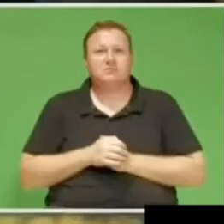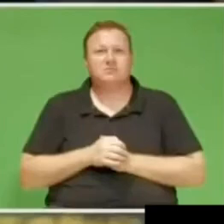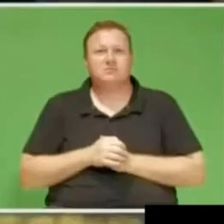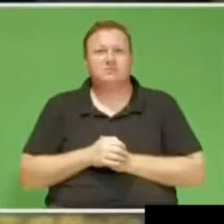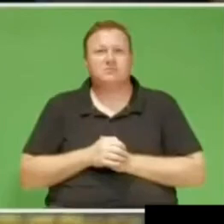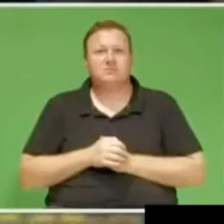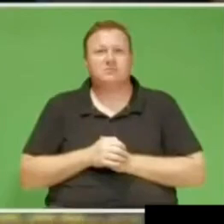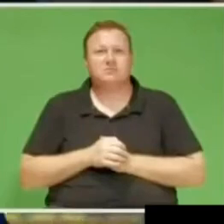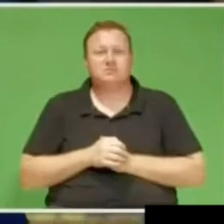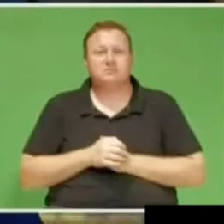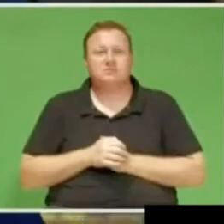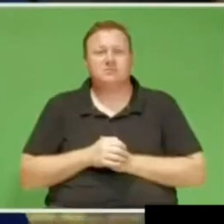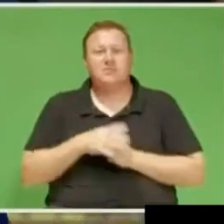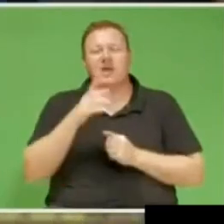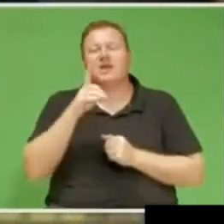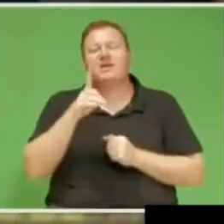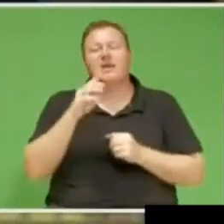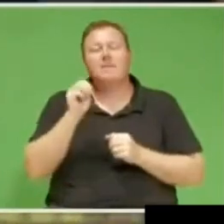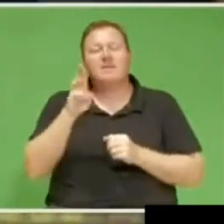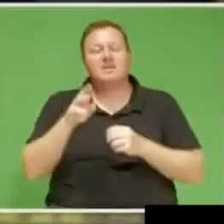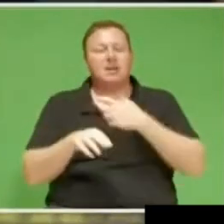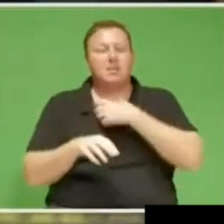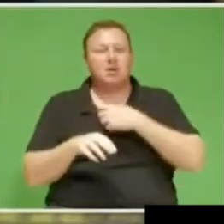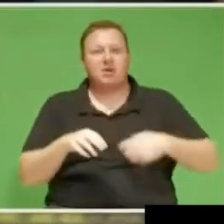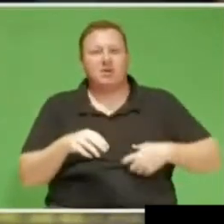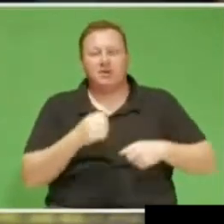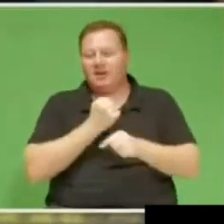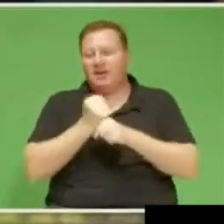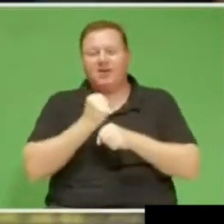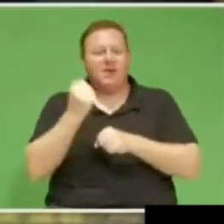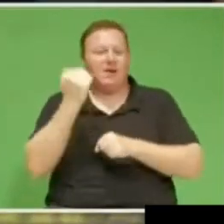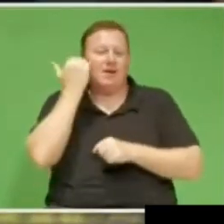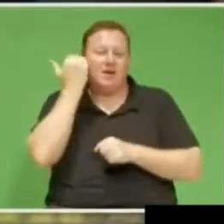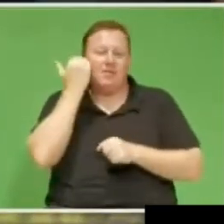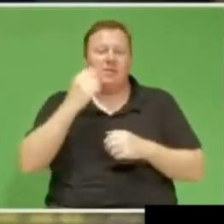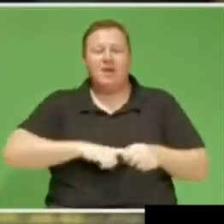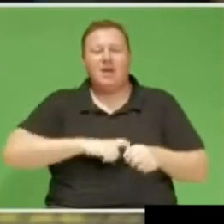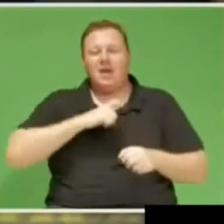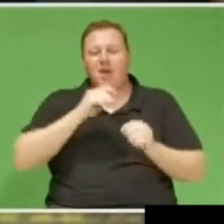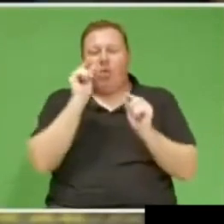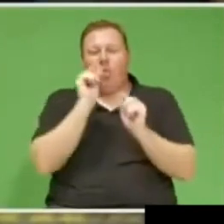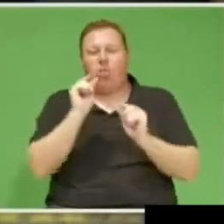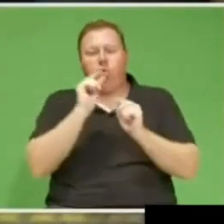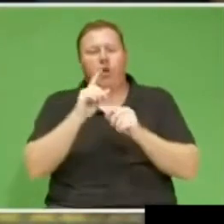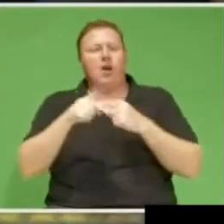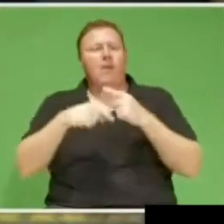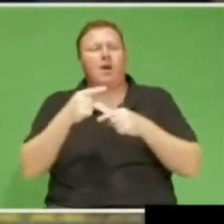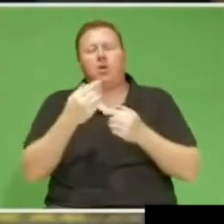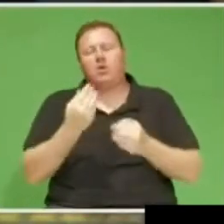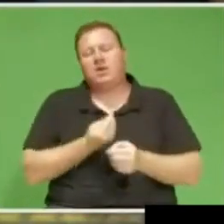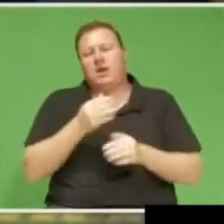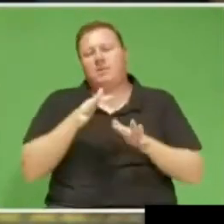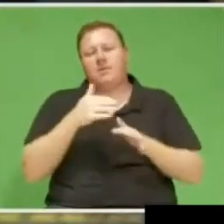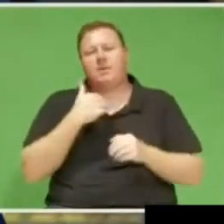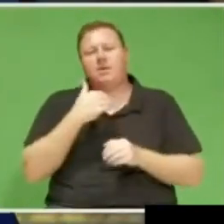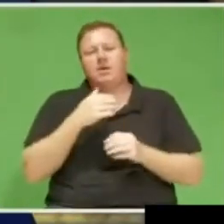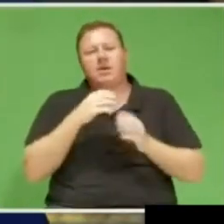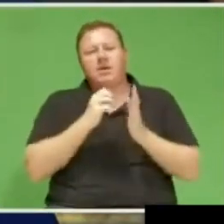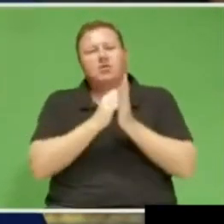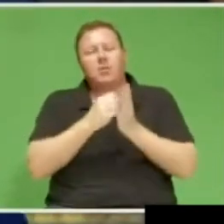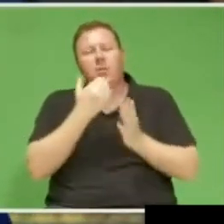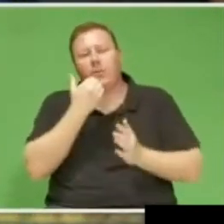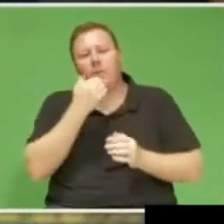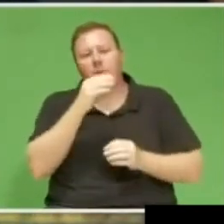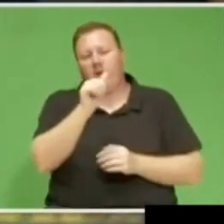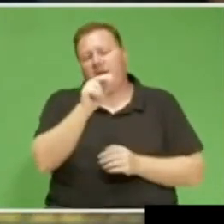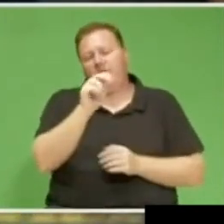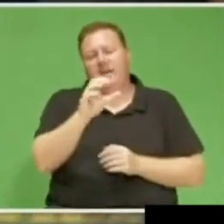Dear Mr. President, never has a government catch so little about young people as the ANC government which you lead.